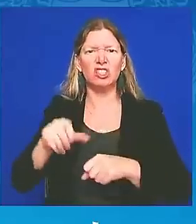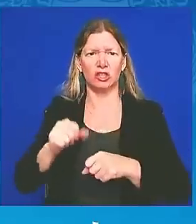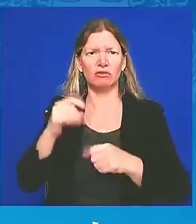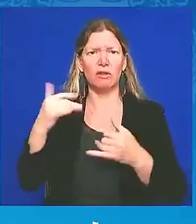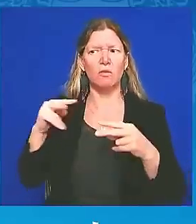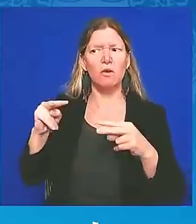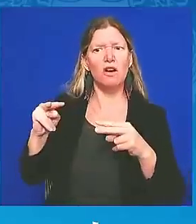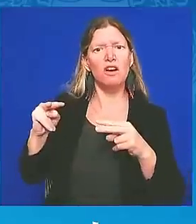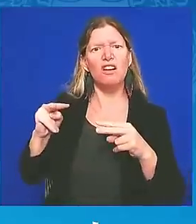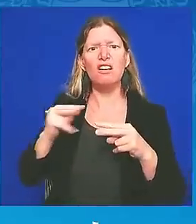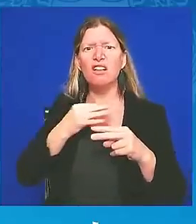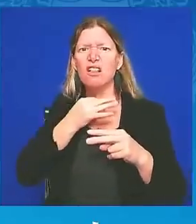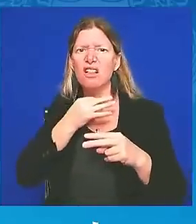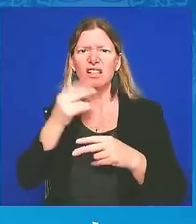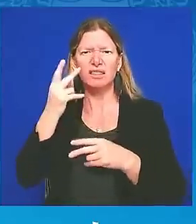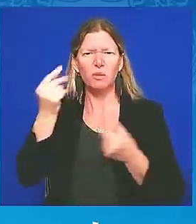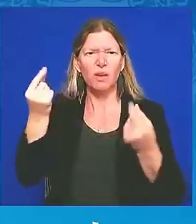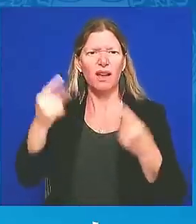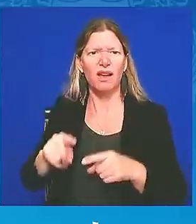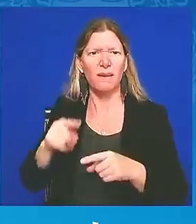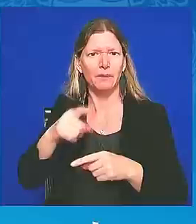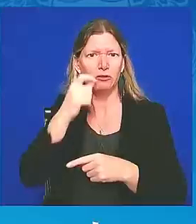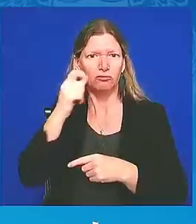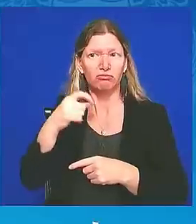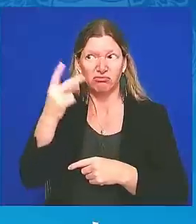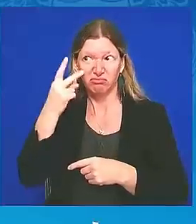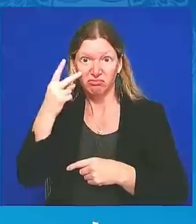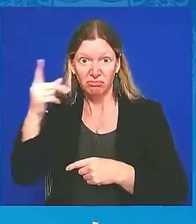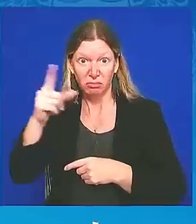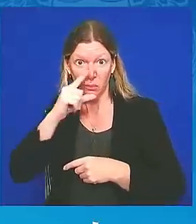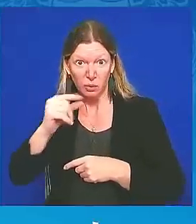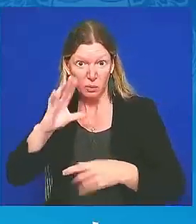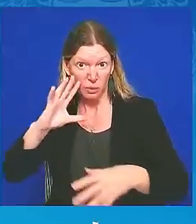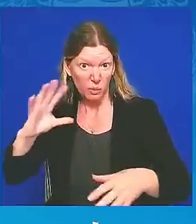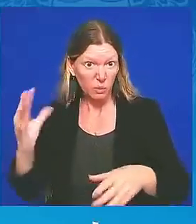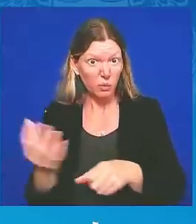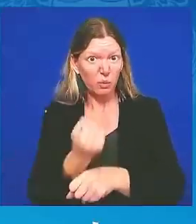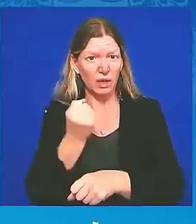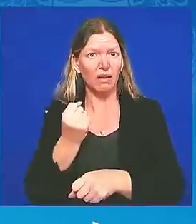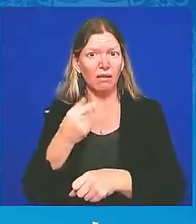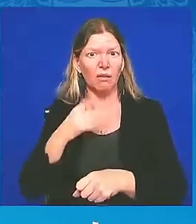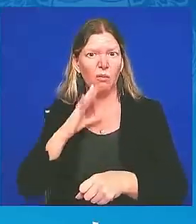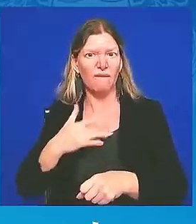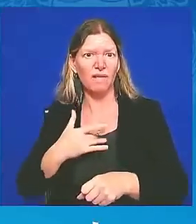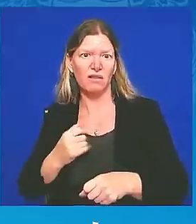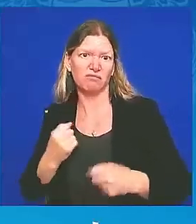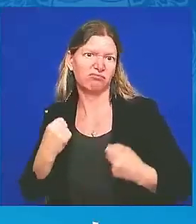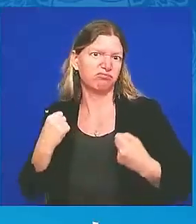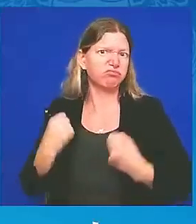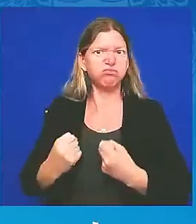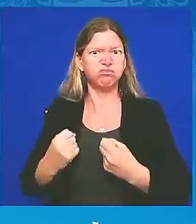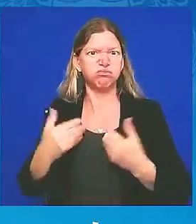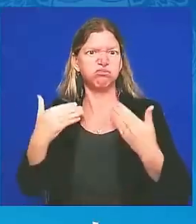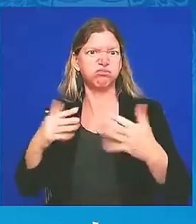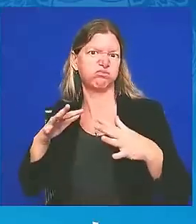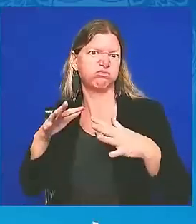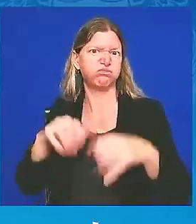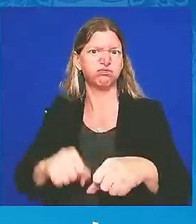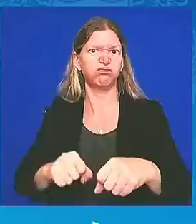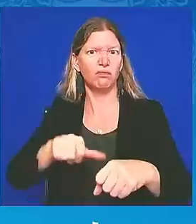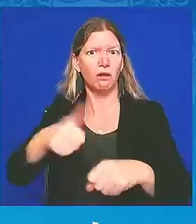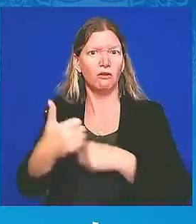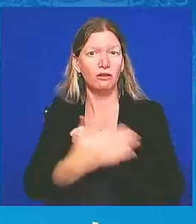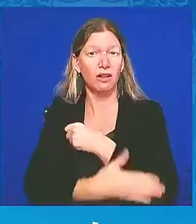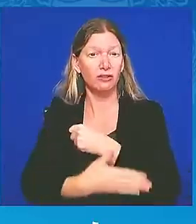will become emboldened. And history reminds us, and history is so clear in reminding